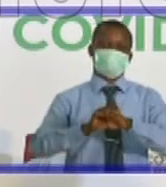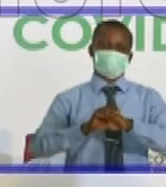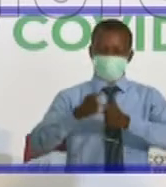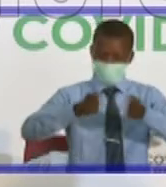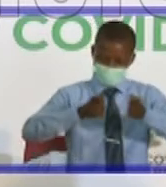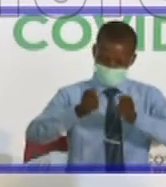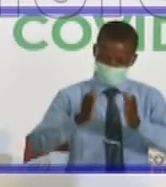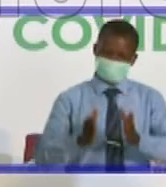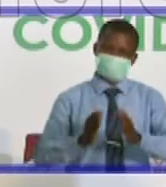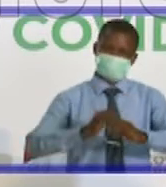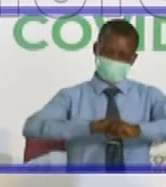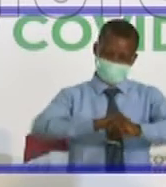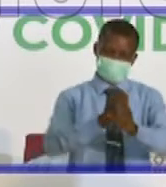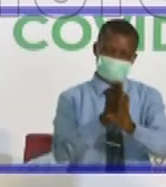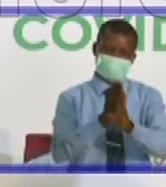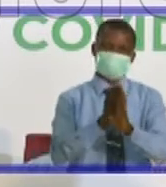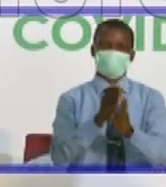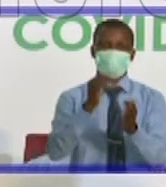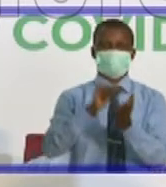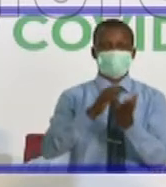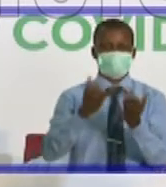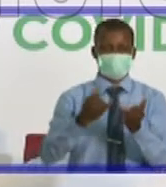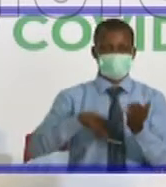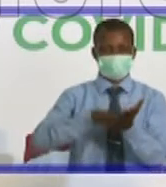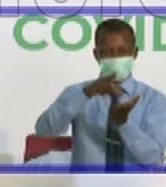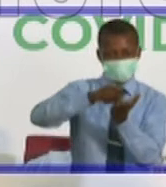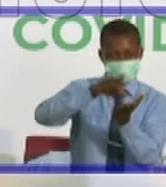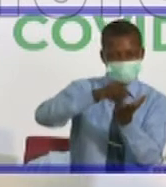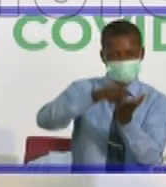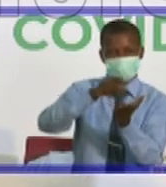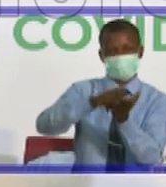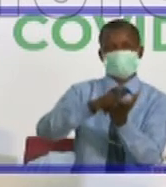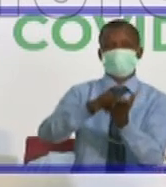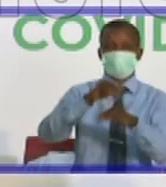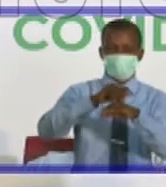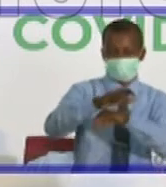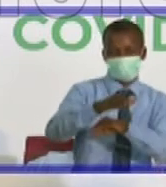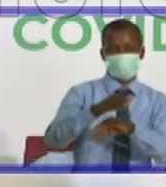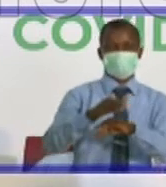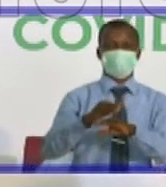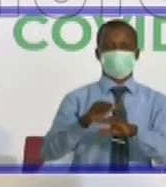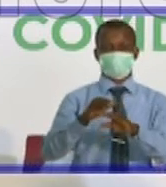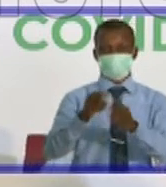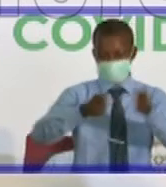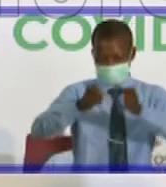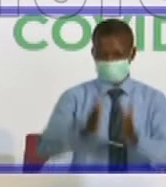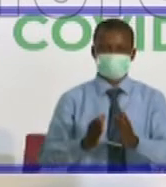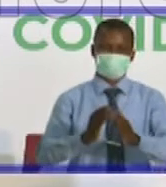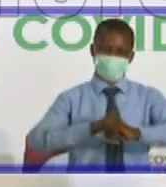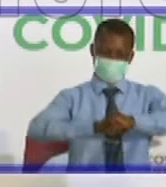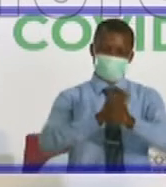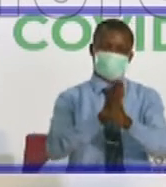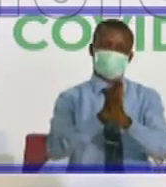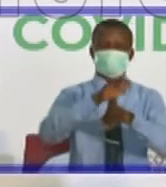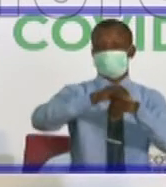We have now published the third version of our case management guidelines on the NCDC COVID-19